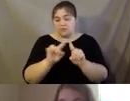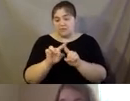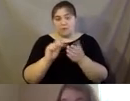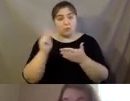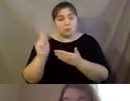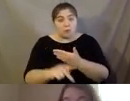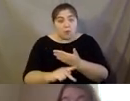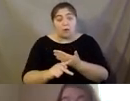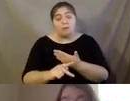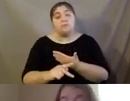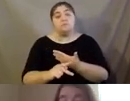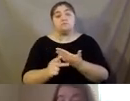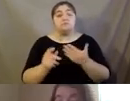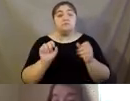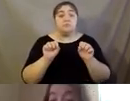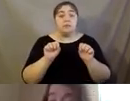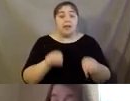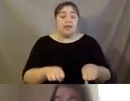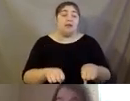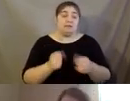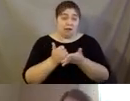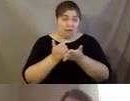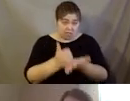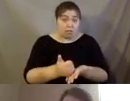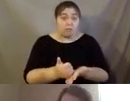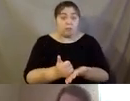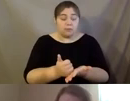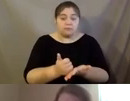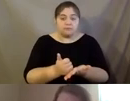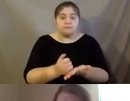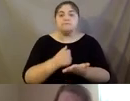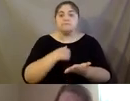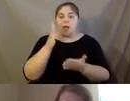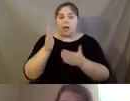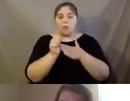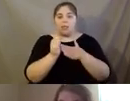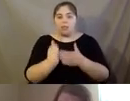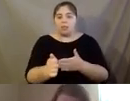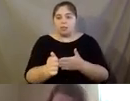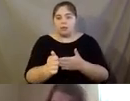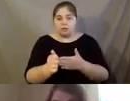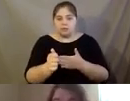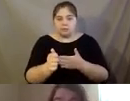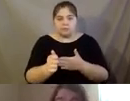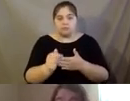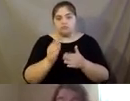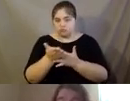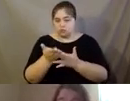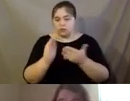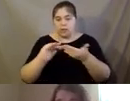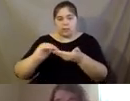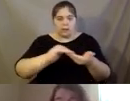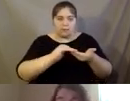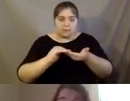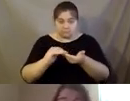that perhaps can help. So I'm going to lean into my colleagues through a collaboration. And just so